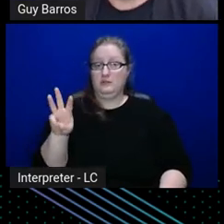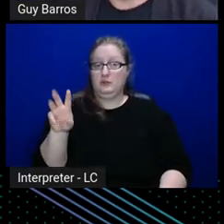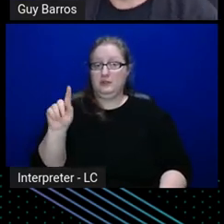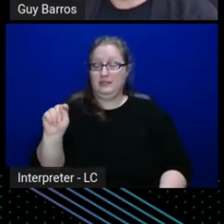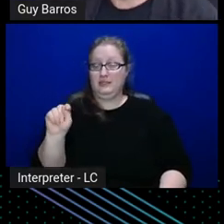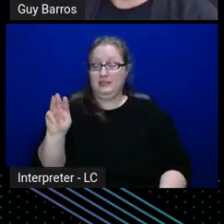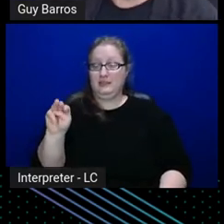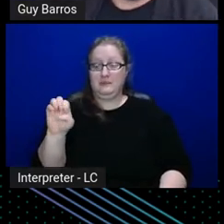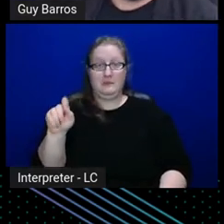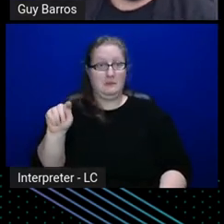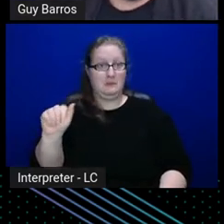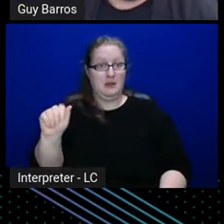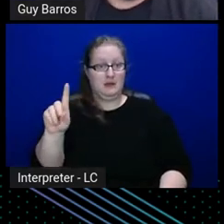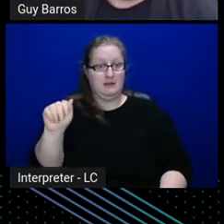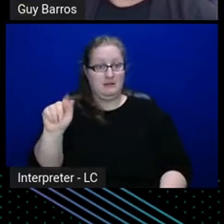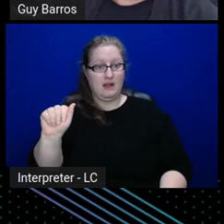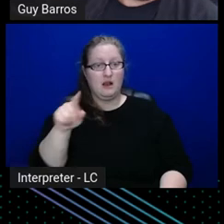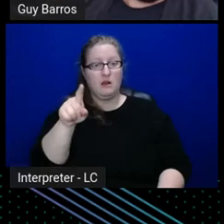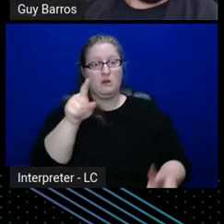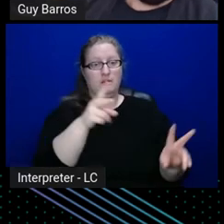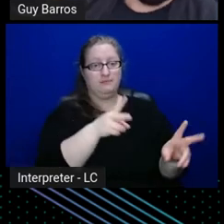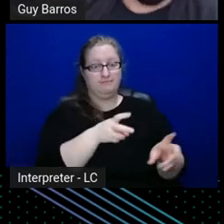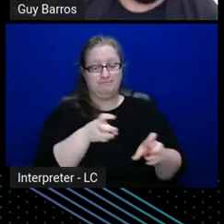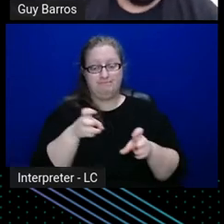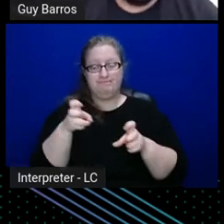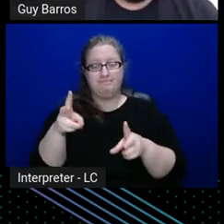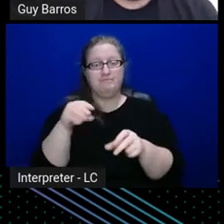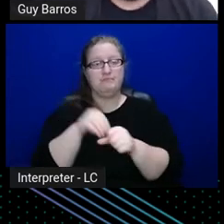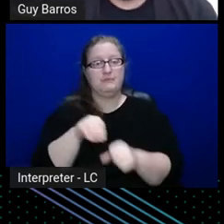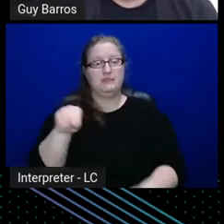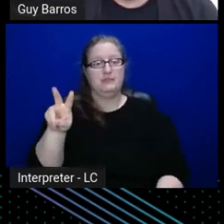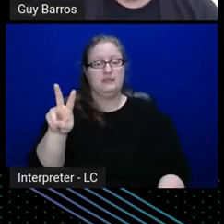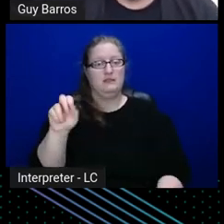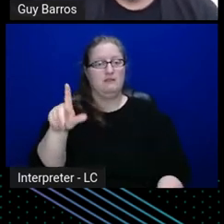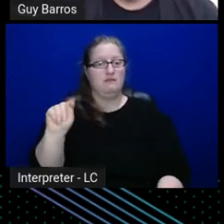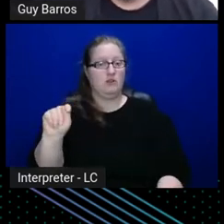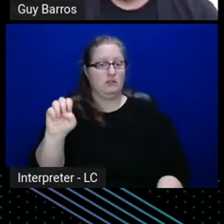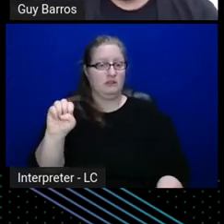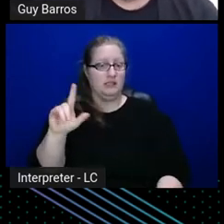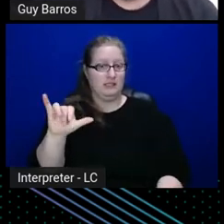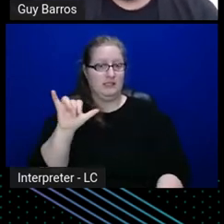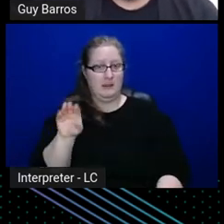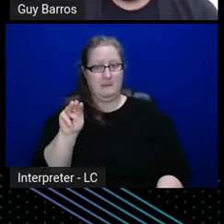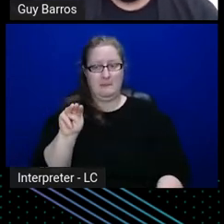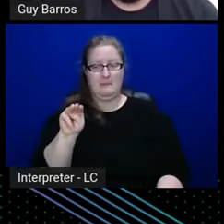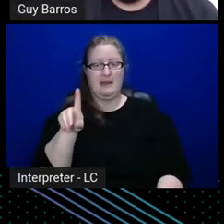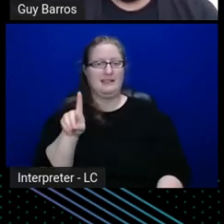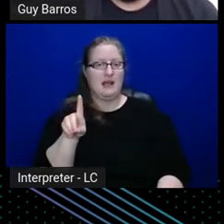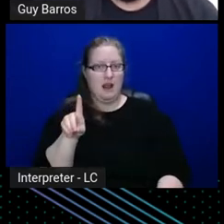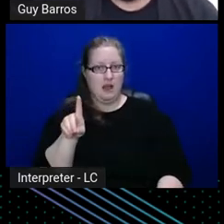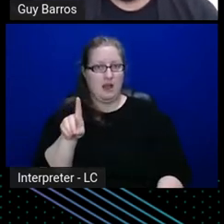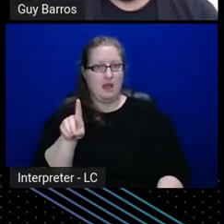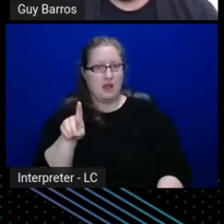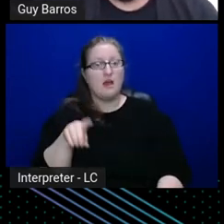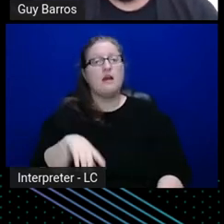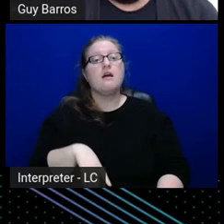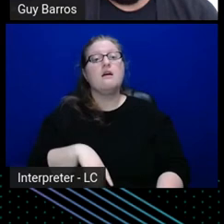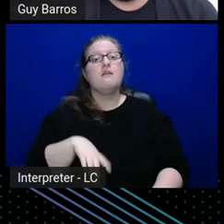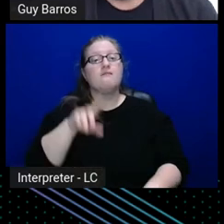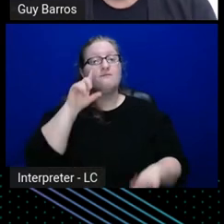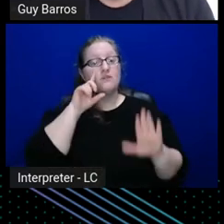it into your vault entity, right, metadata as well, right, so whatever, for example, this one is the one from